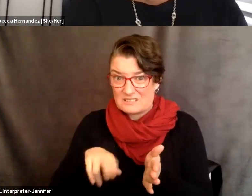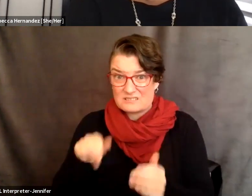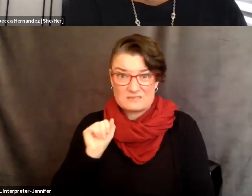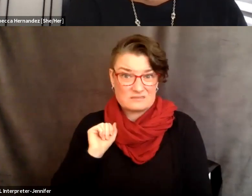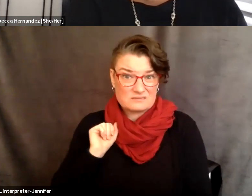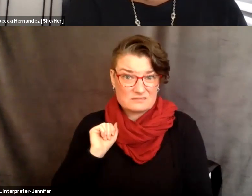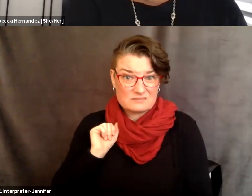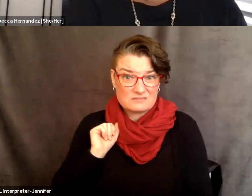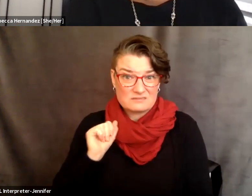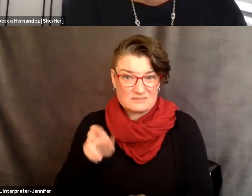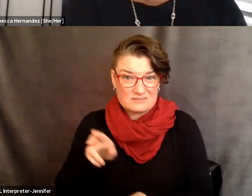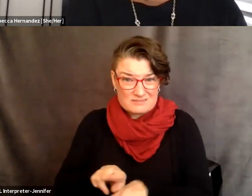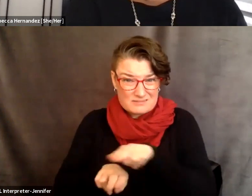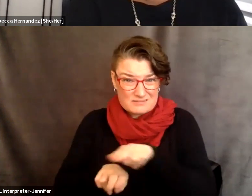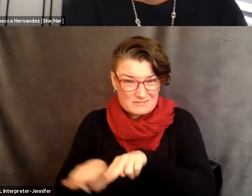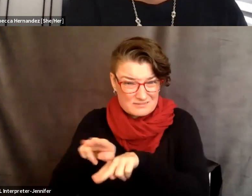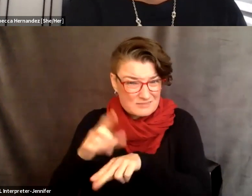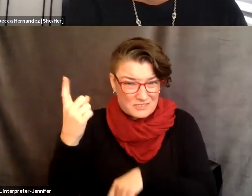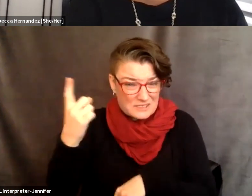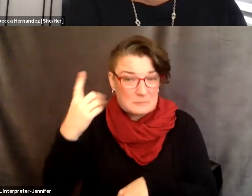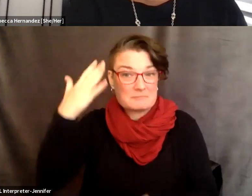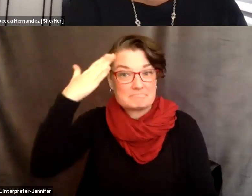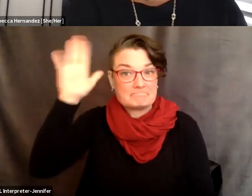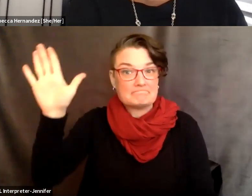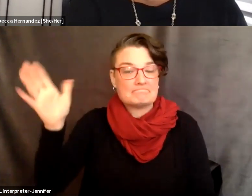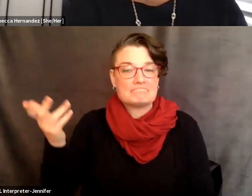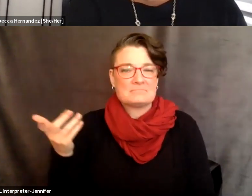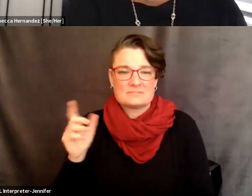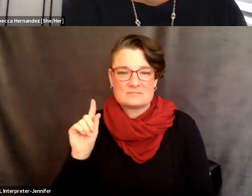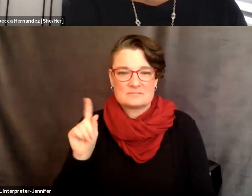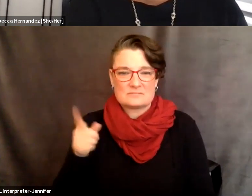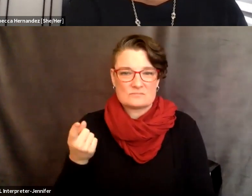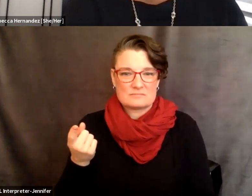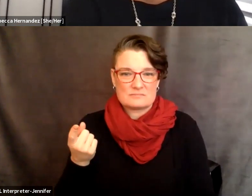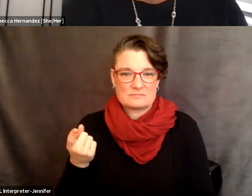bodies must be buried on top of me. I don't know. I think there's just a, uh,